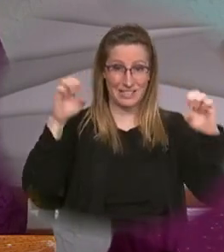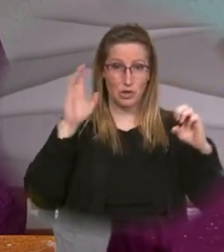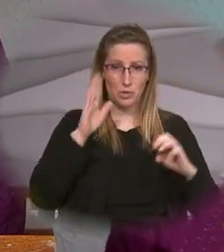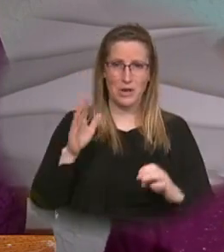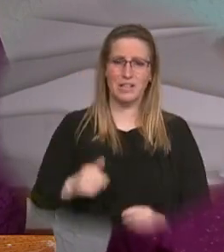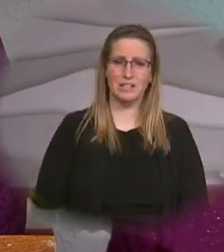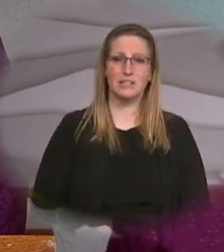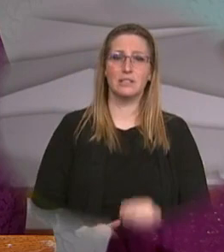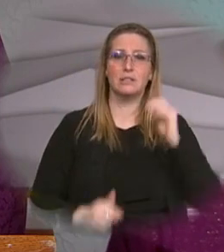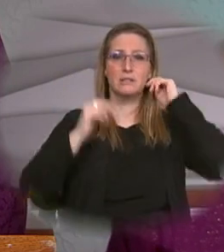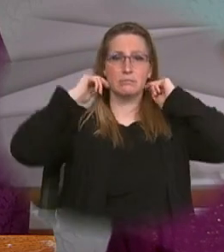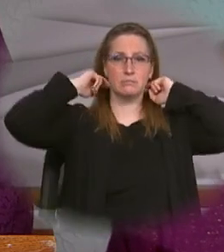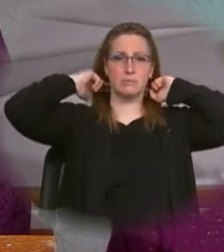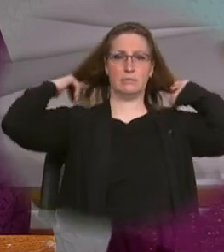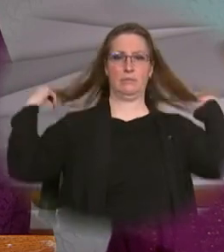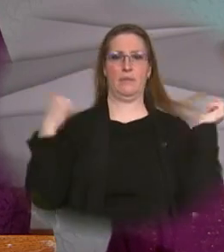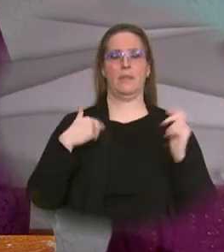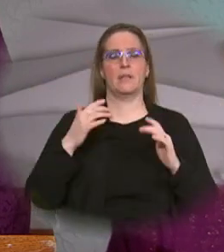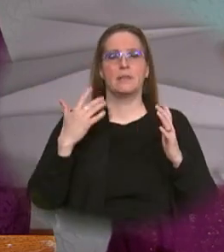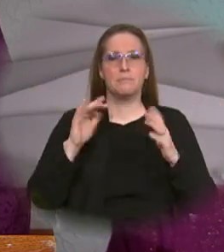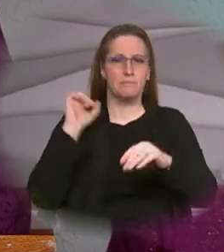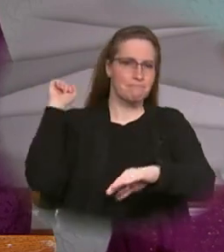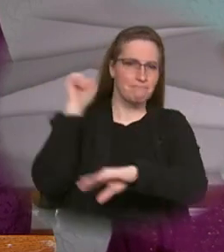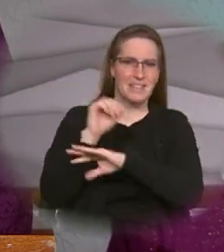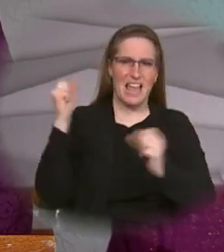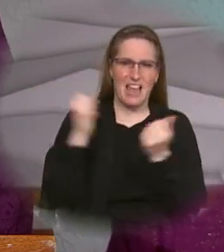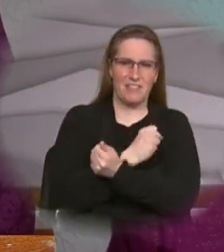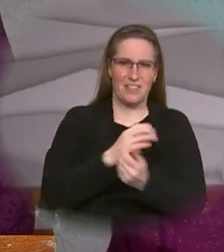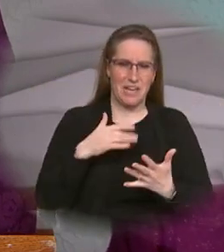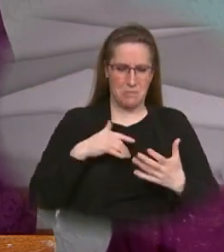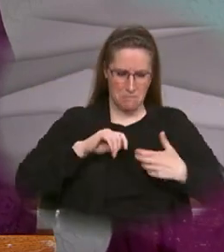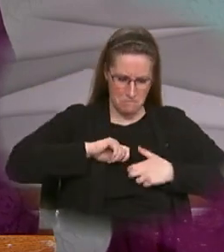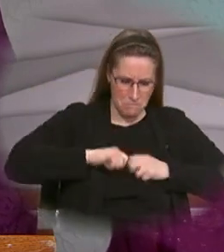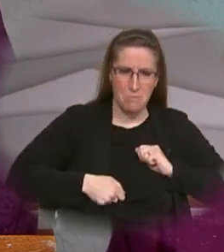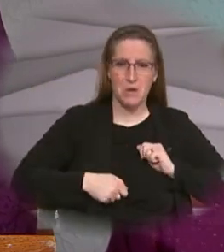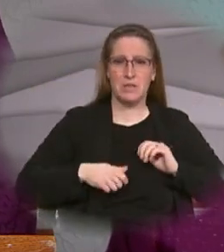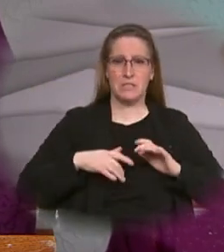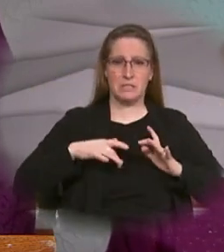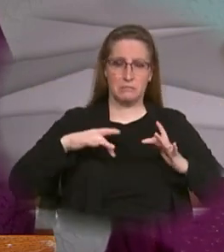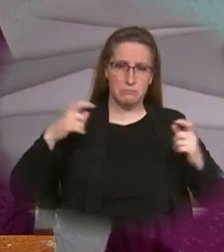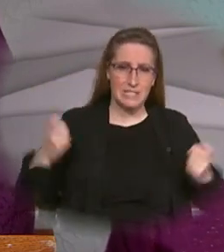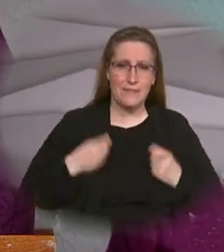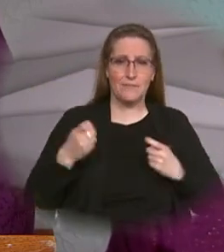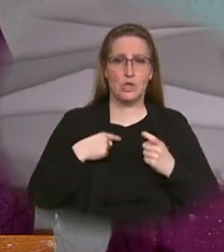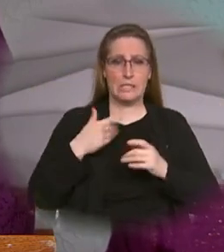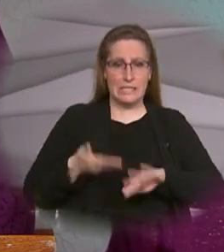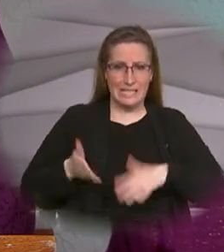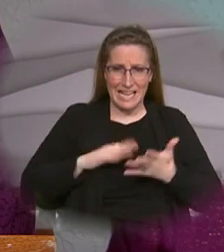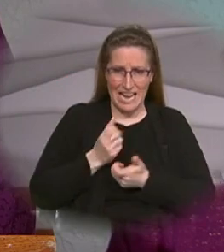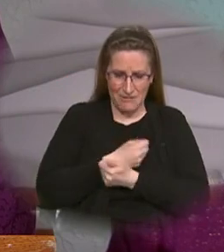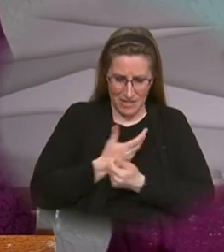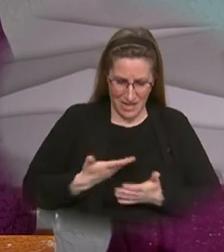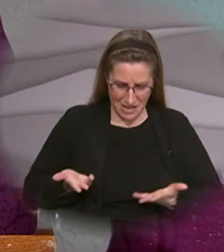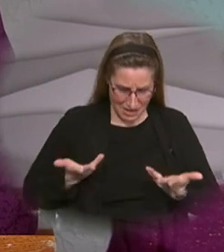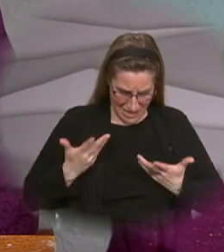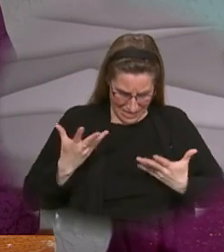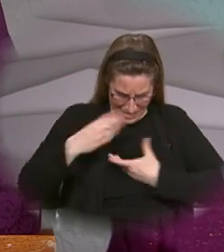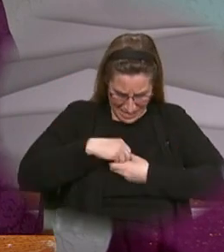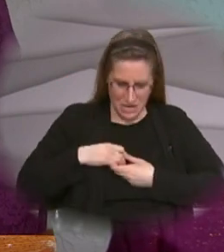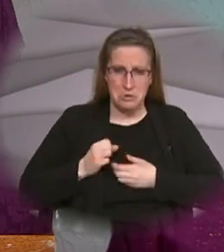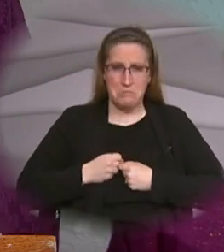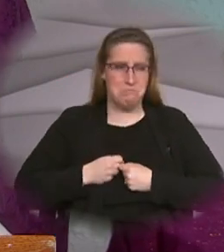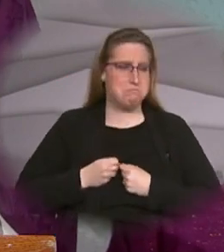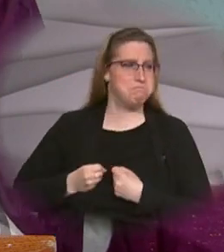sin and death this conquering of everything in us that's broken sinful and dead and transformed in the grace of Christ